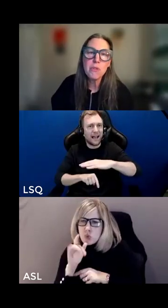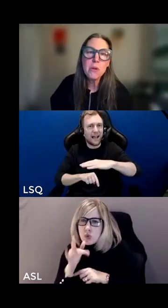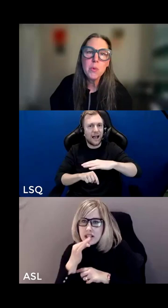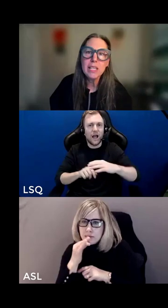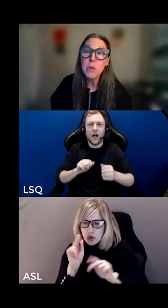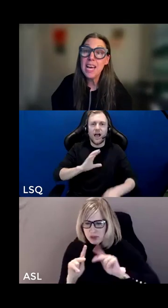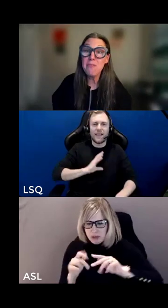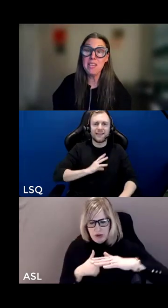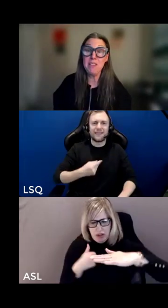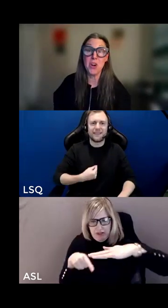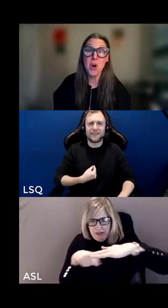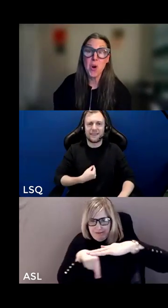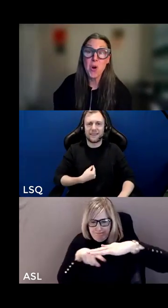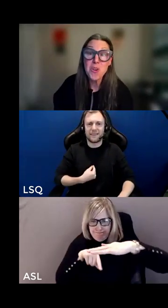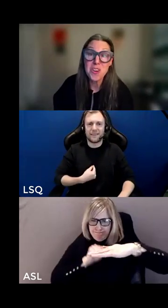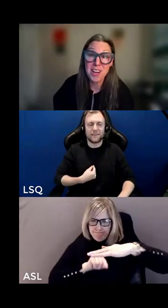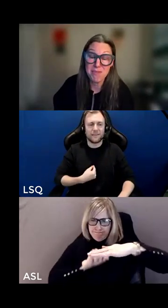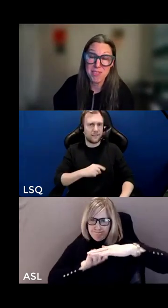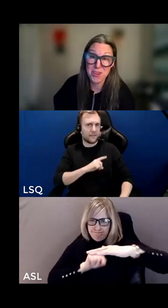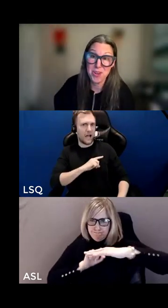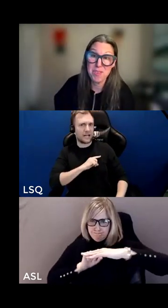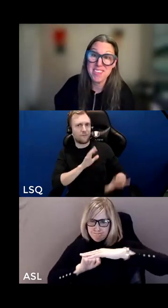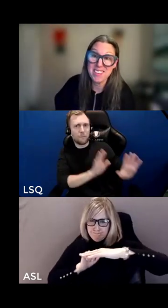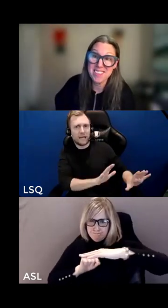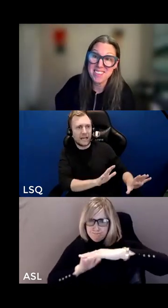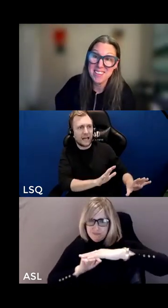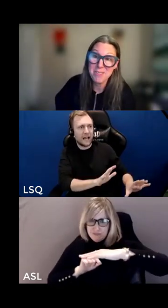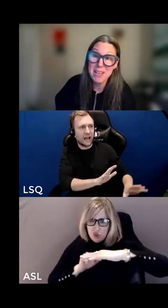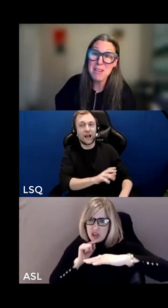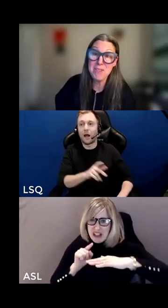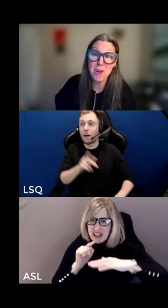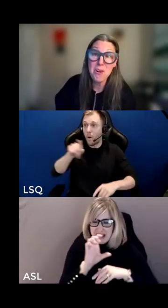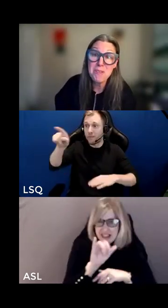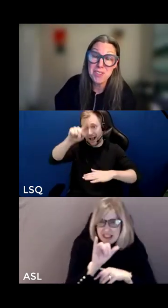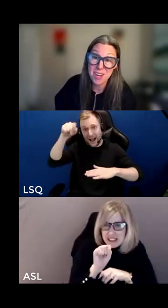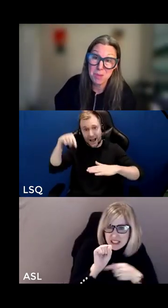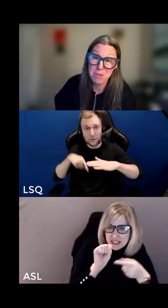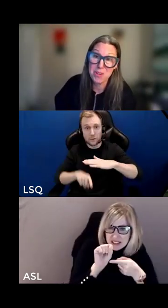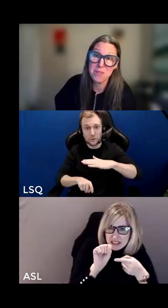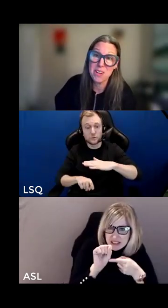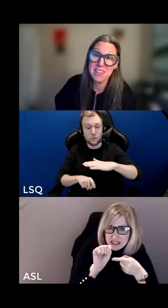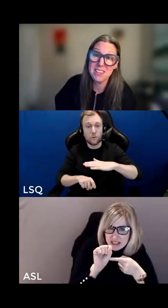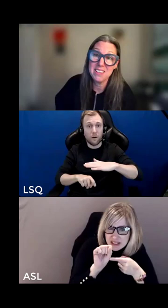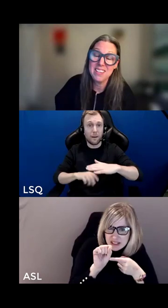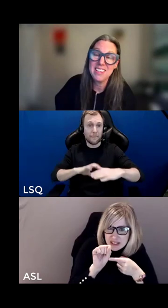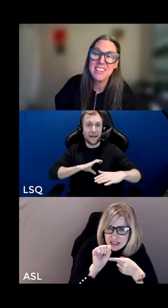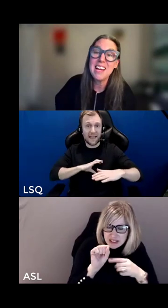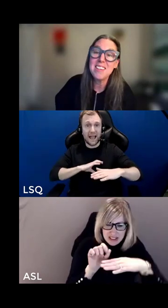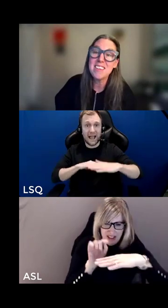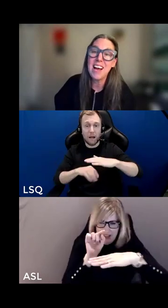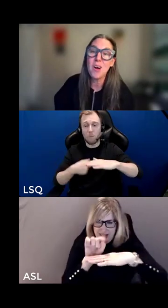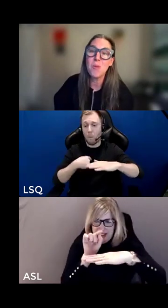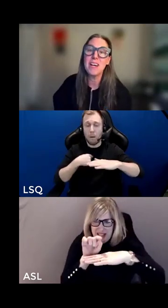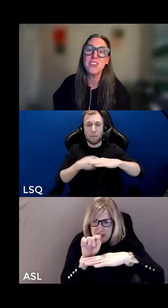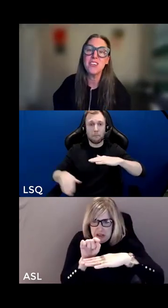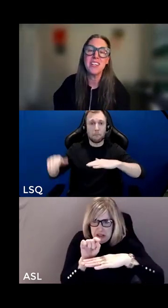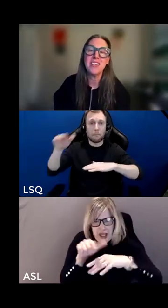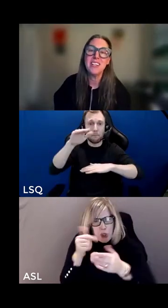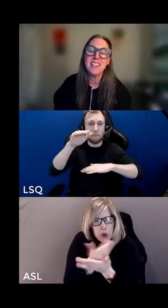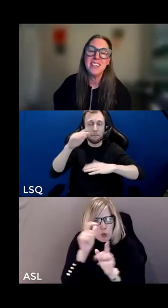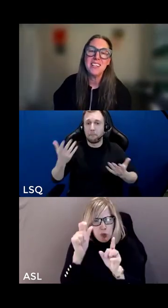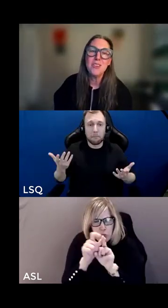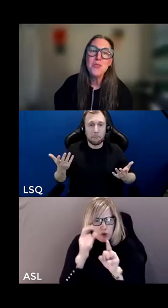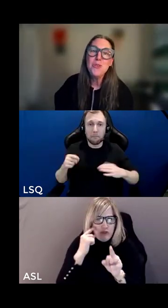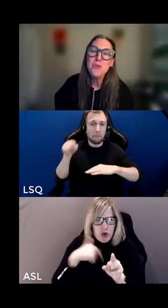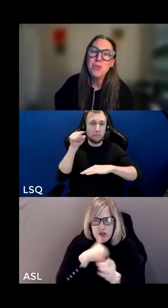coins where frequently we haven't even heard of the term cis we haven't even heard of the top that's how much